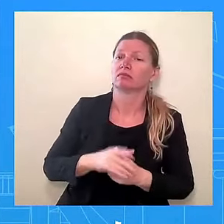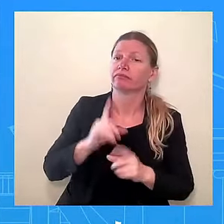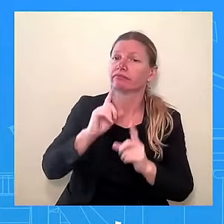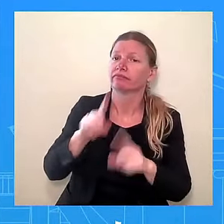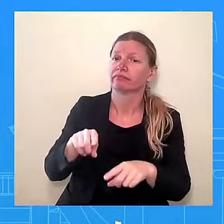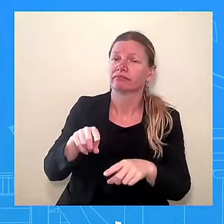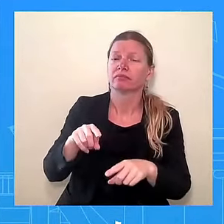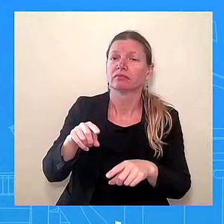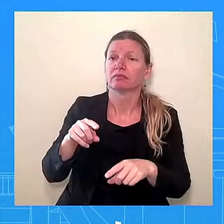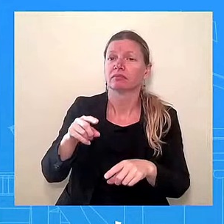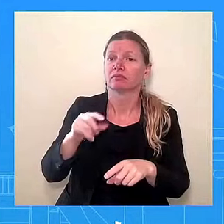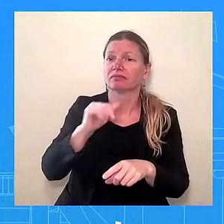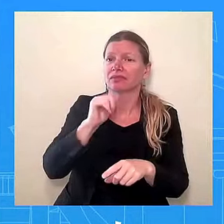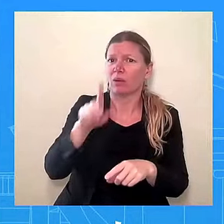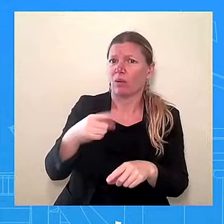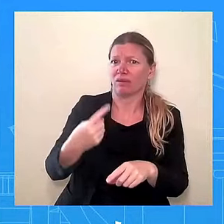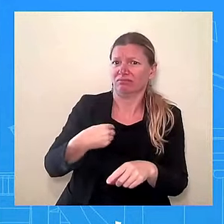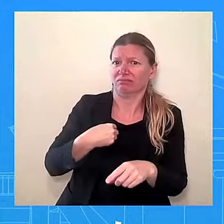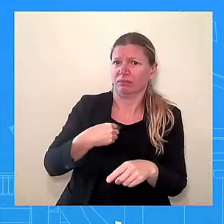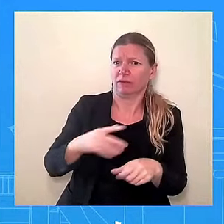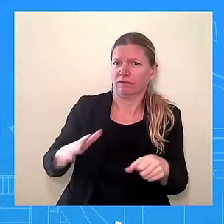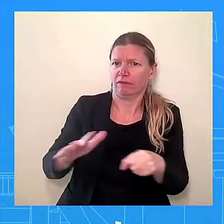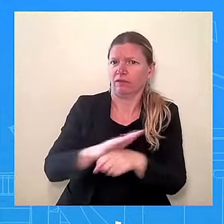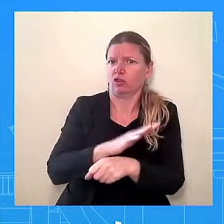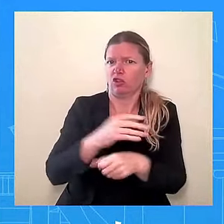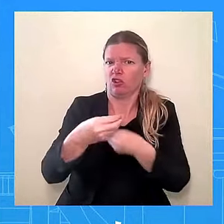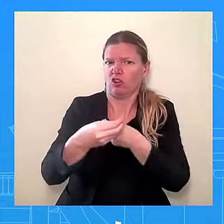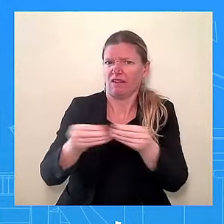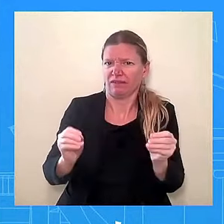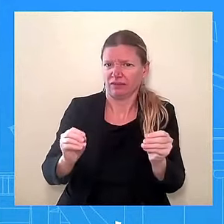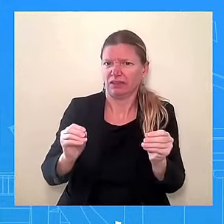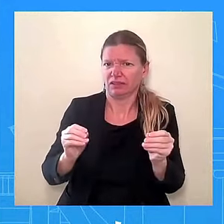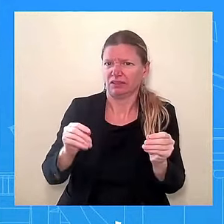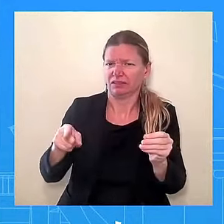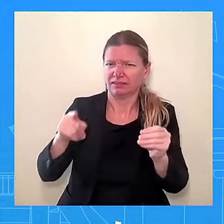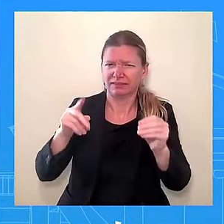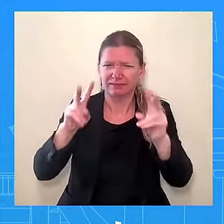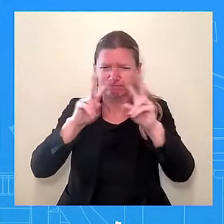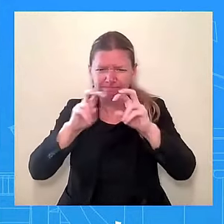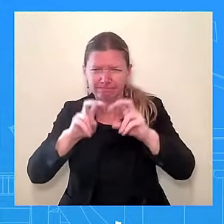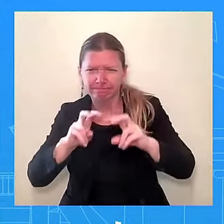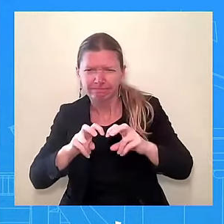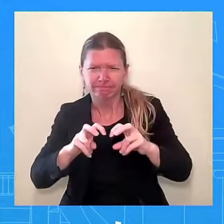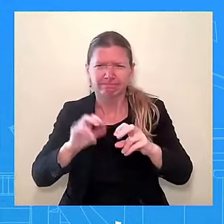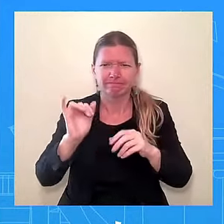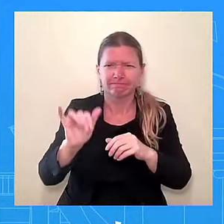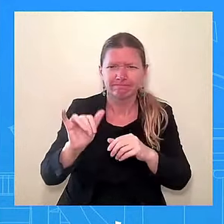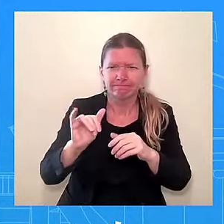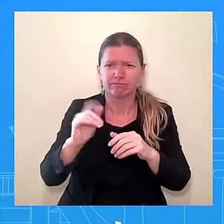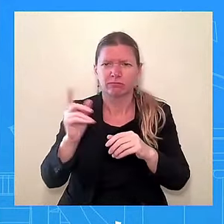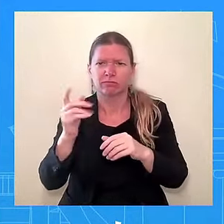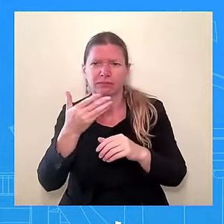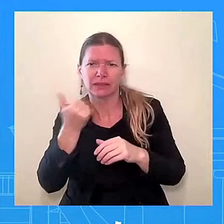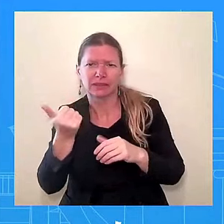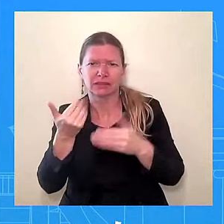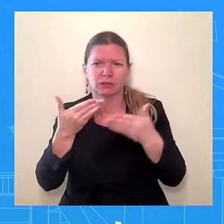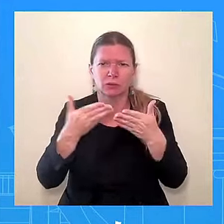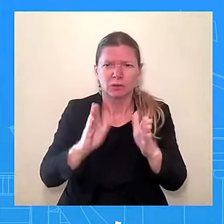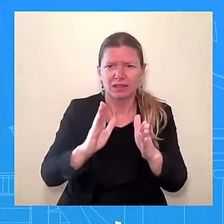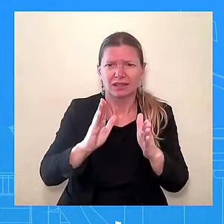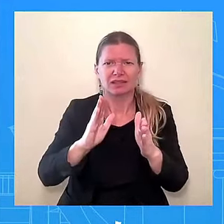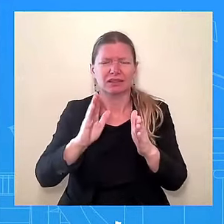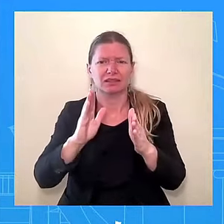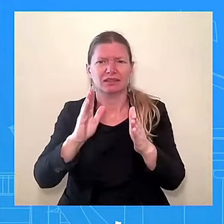figure out what's the appropriate way of giving briefings to the President. And so, you know, he and